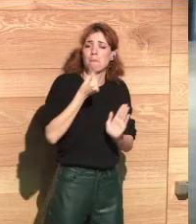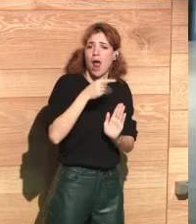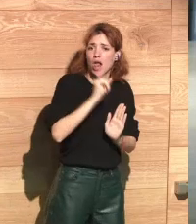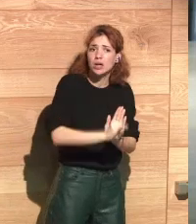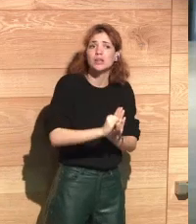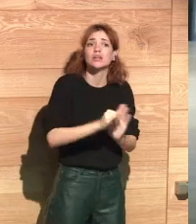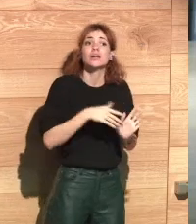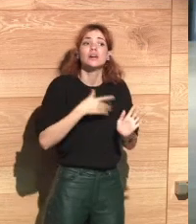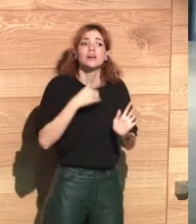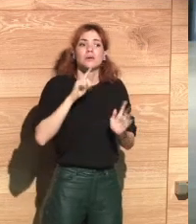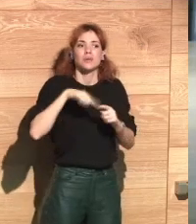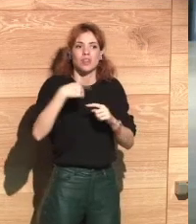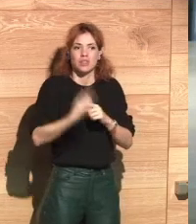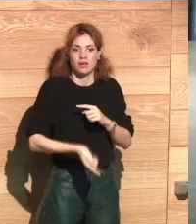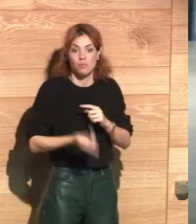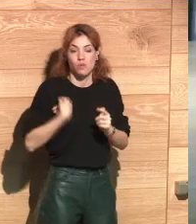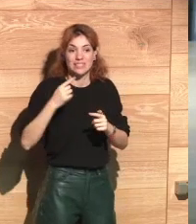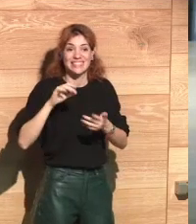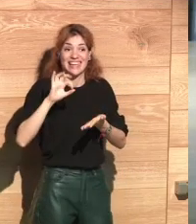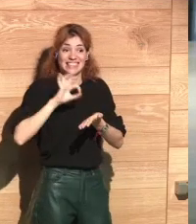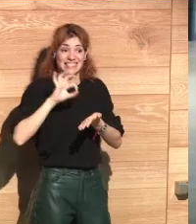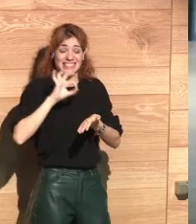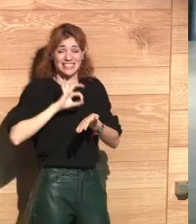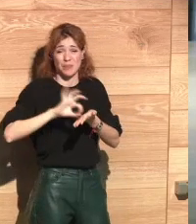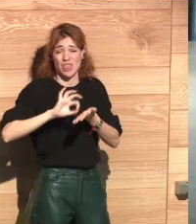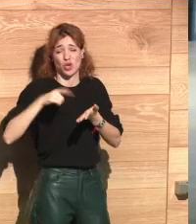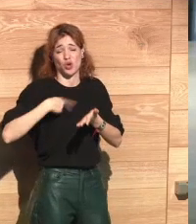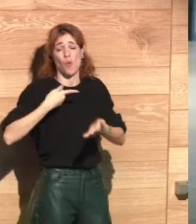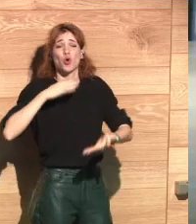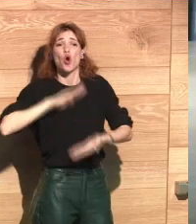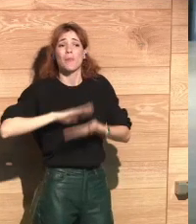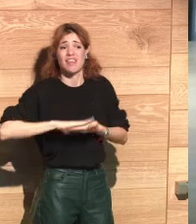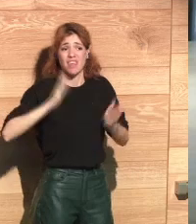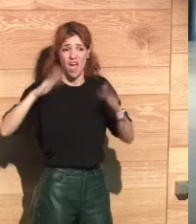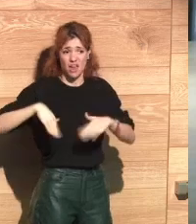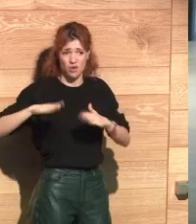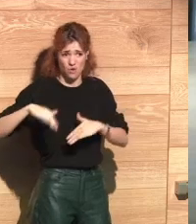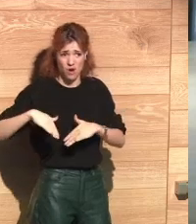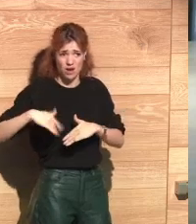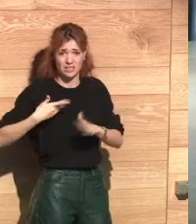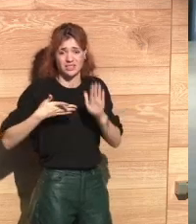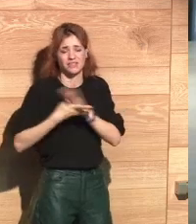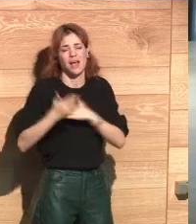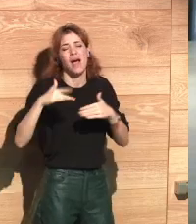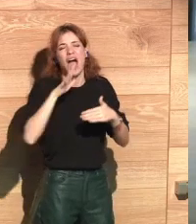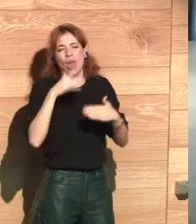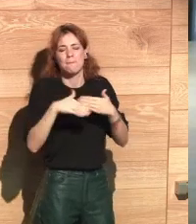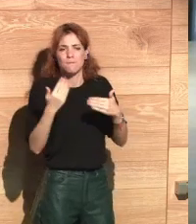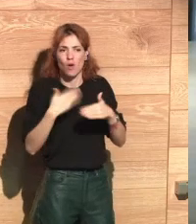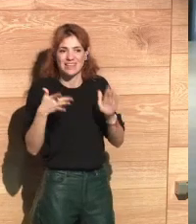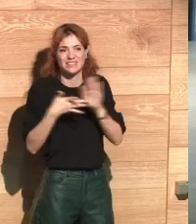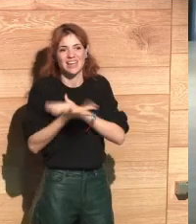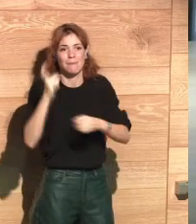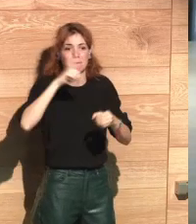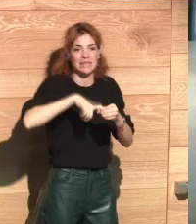the fallacy of the service. There are certain services that